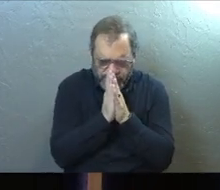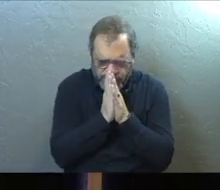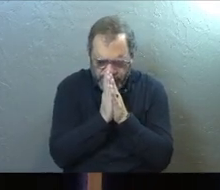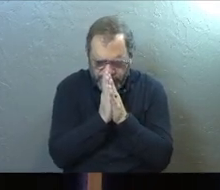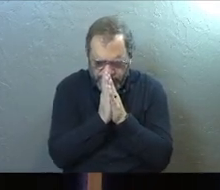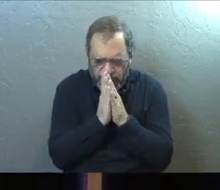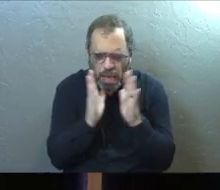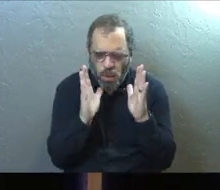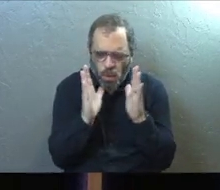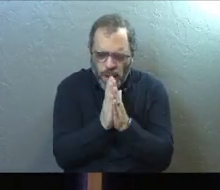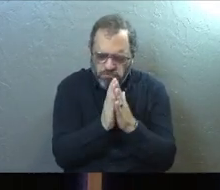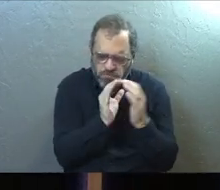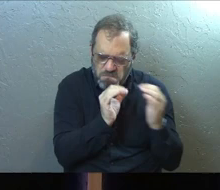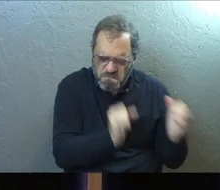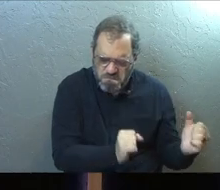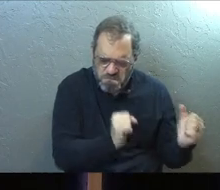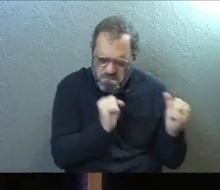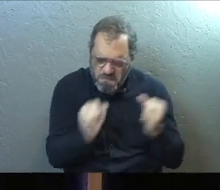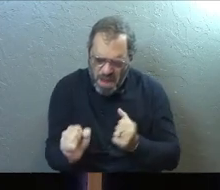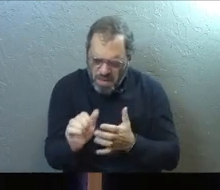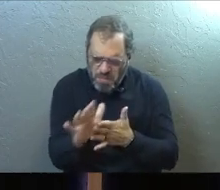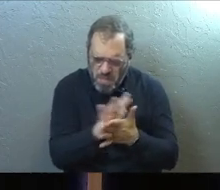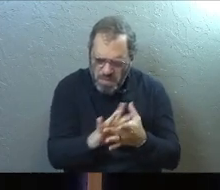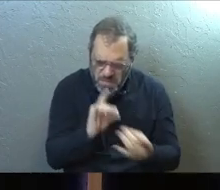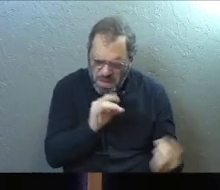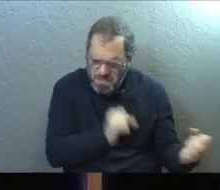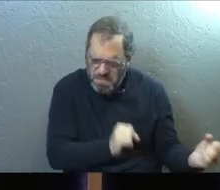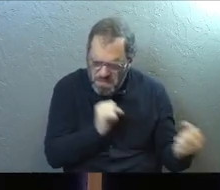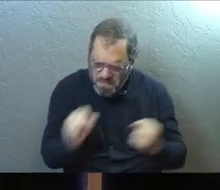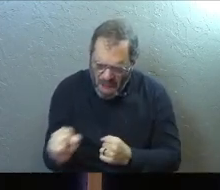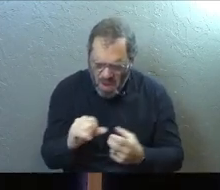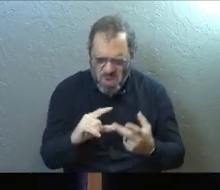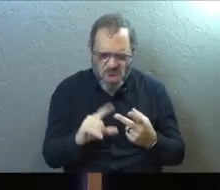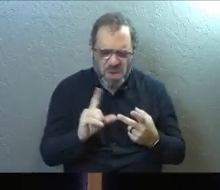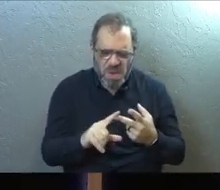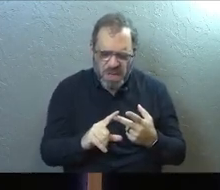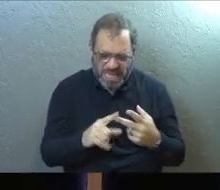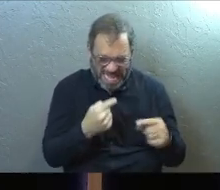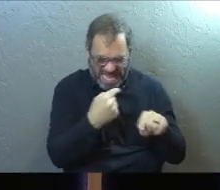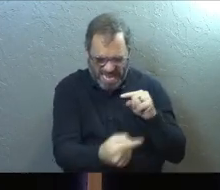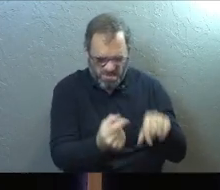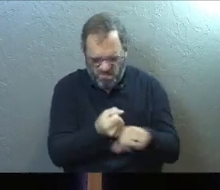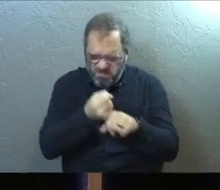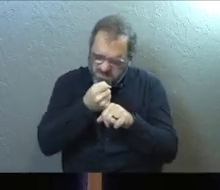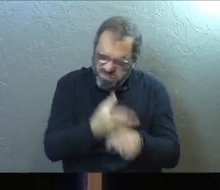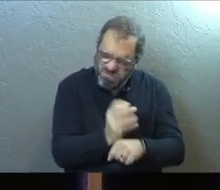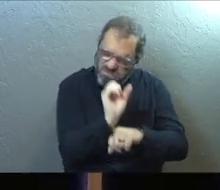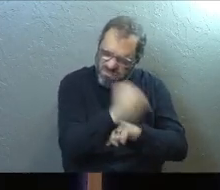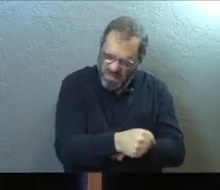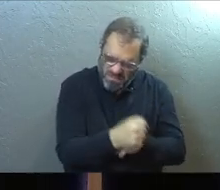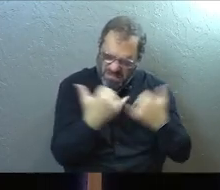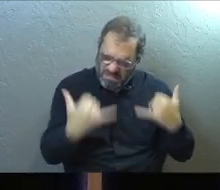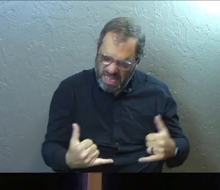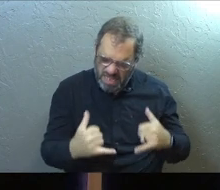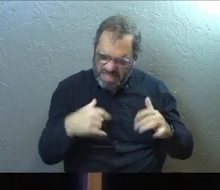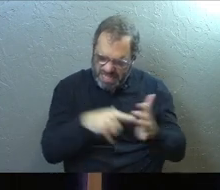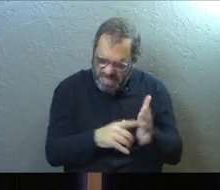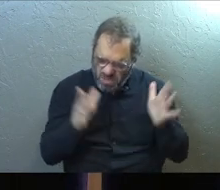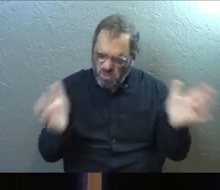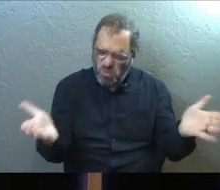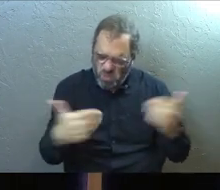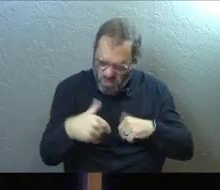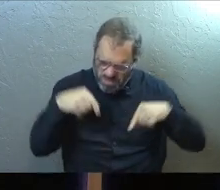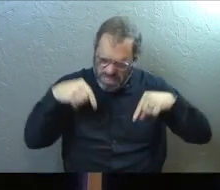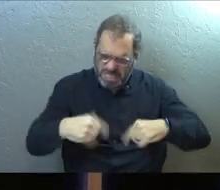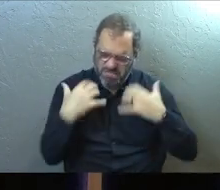we ask for the power of the Holy Spirit, Lord, that you would defeat the enemy in our midst, God, here today, Lord, in this room,